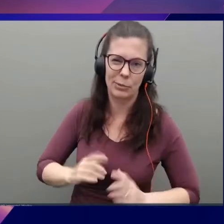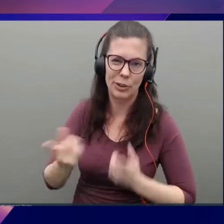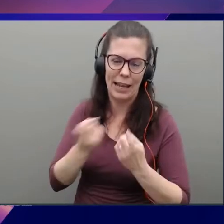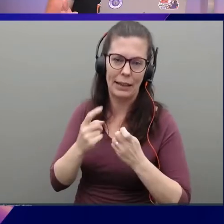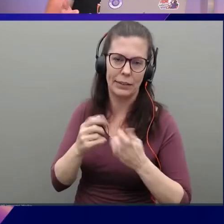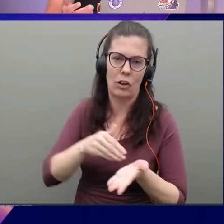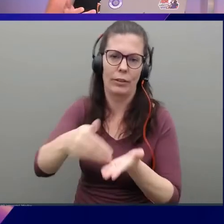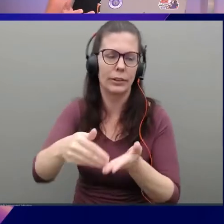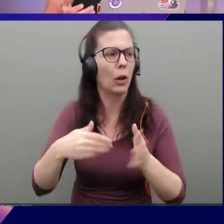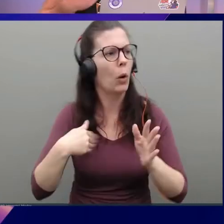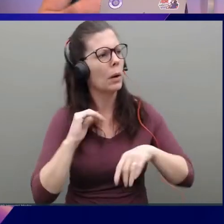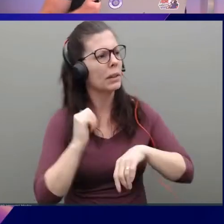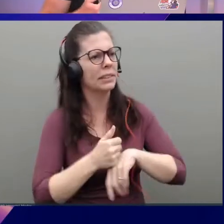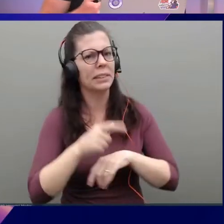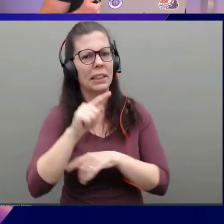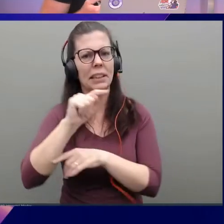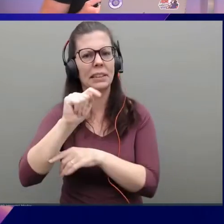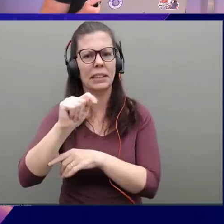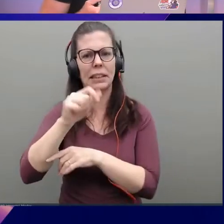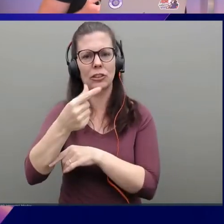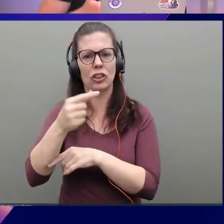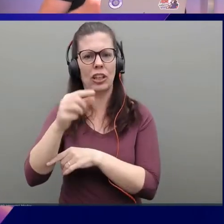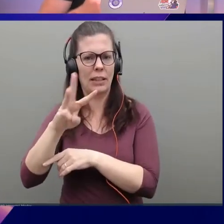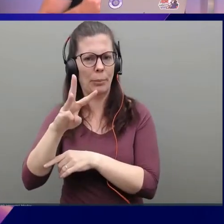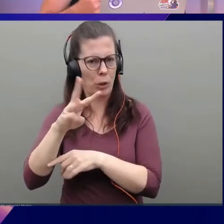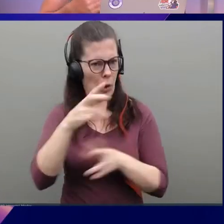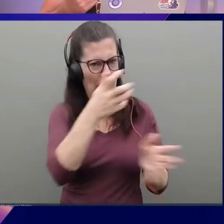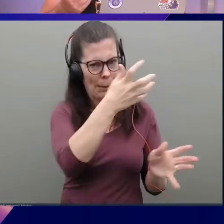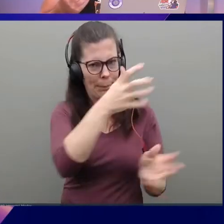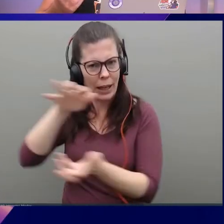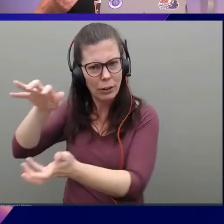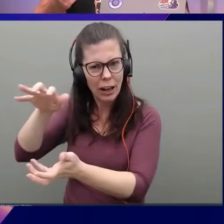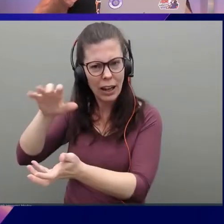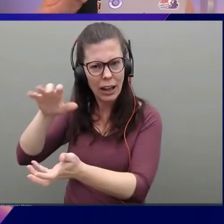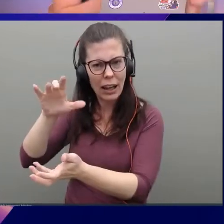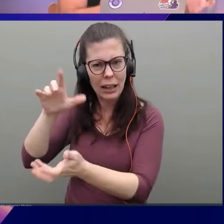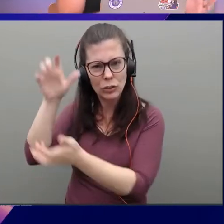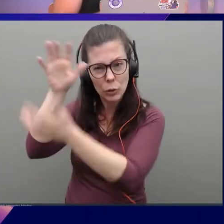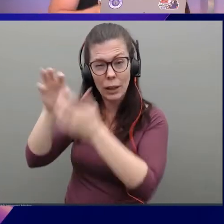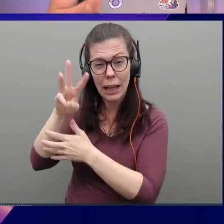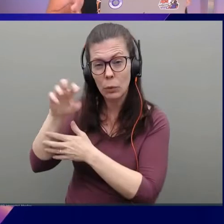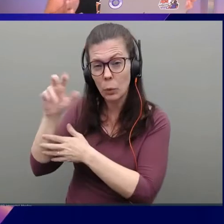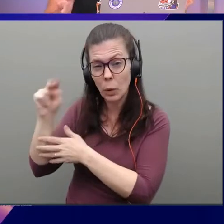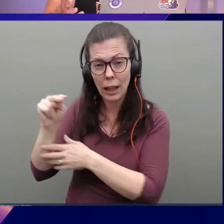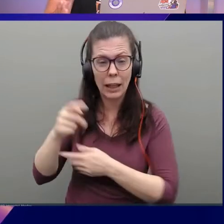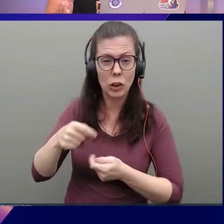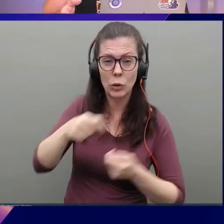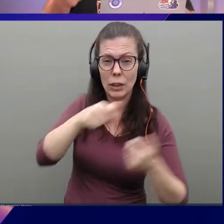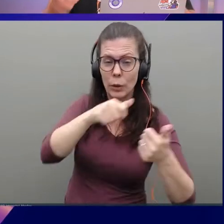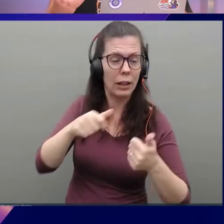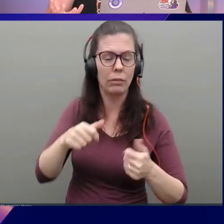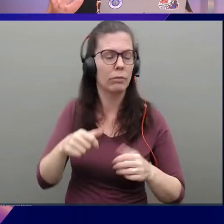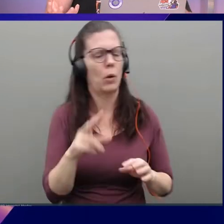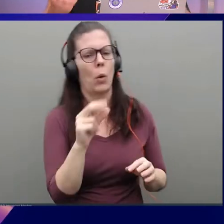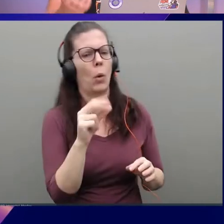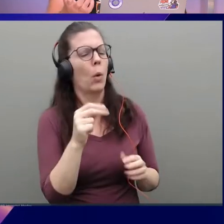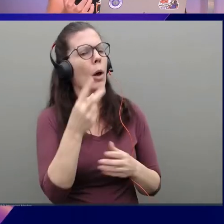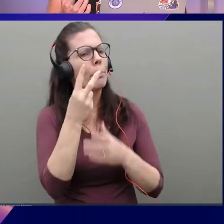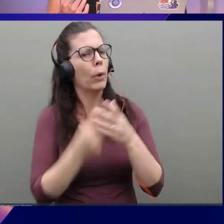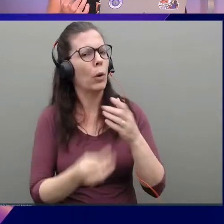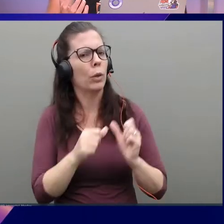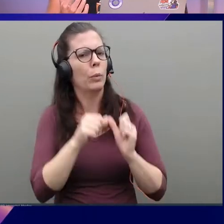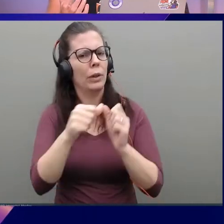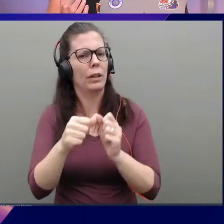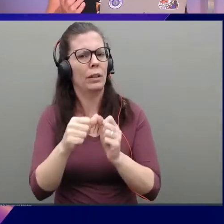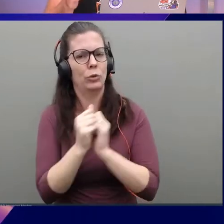TGW network. What do I do? Do I need to migrate it to Cloud WAN? Do I, are you guys going to get rid of it? The answer is no. They're both going to live on together.